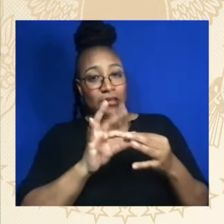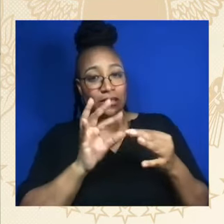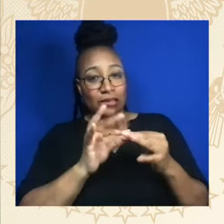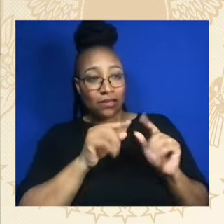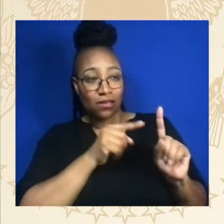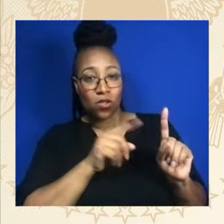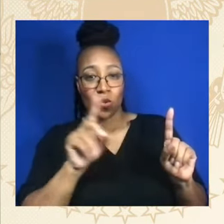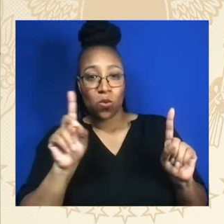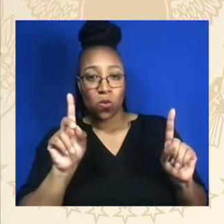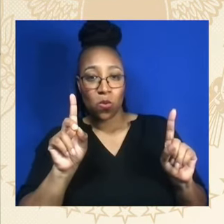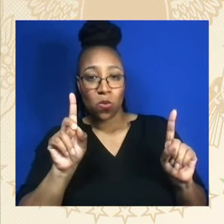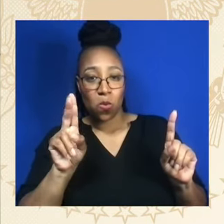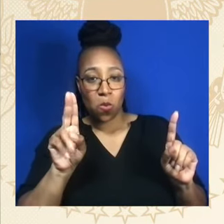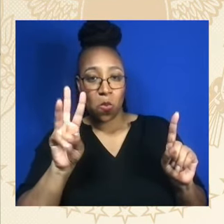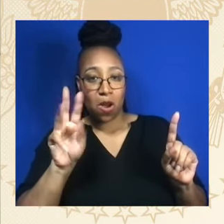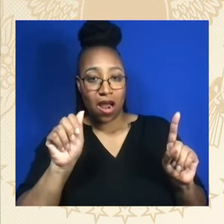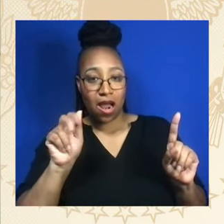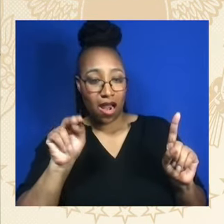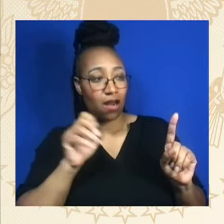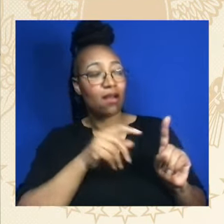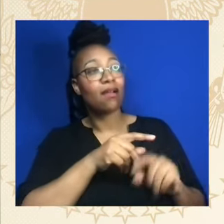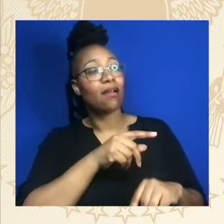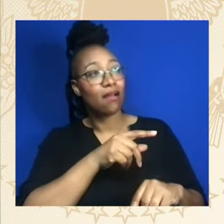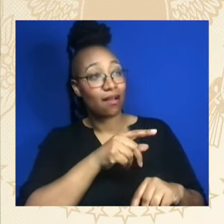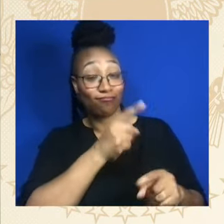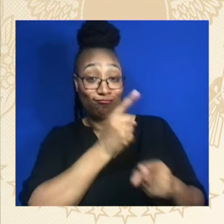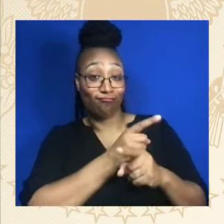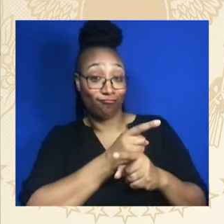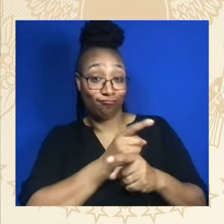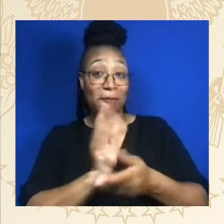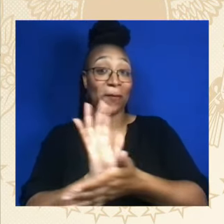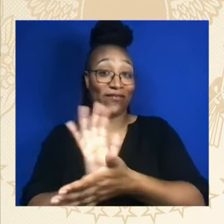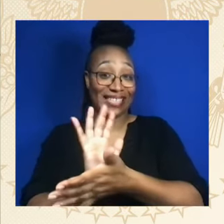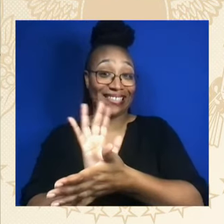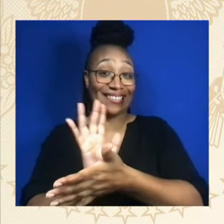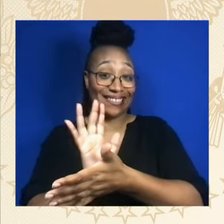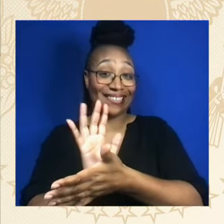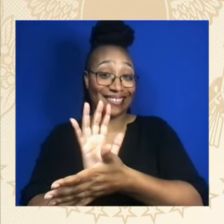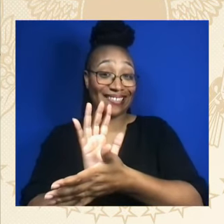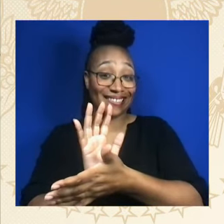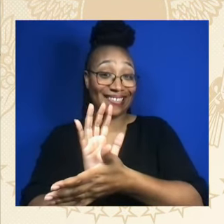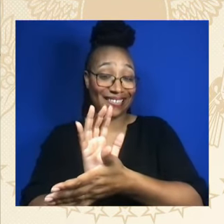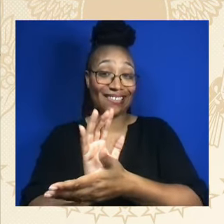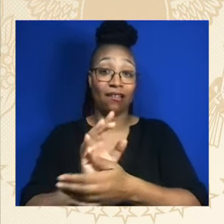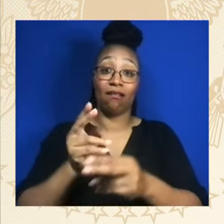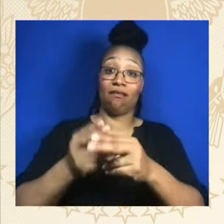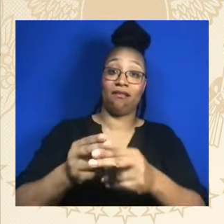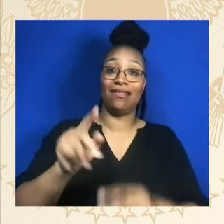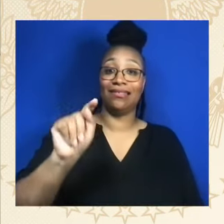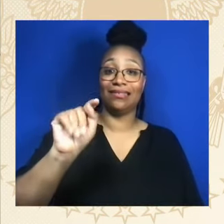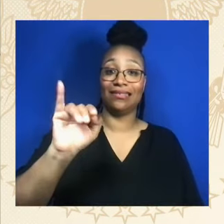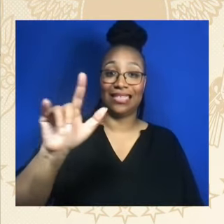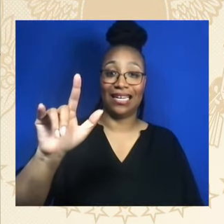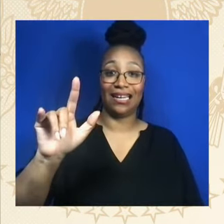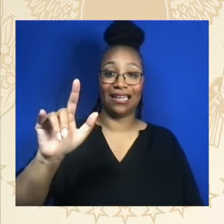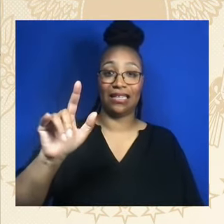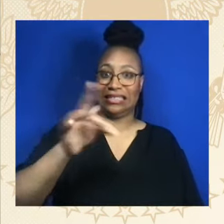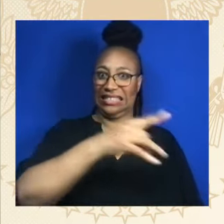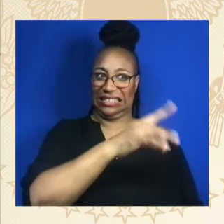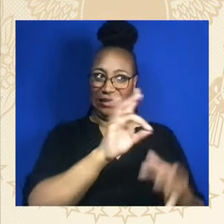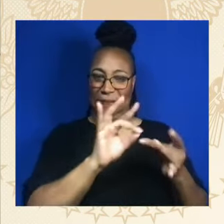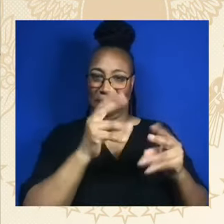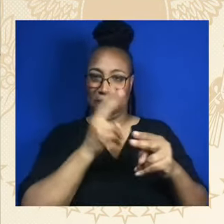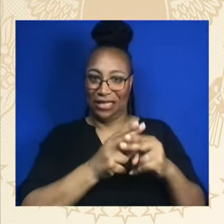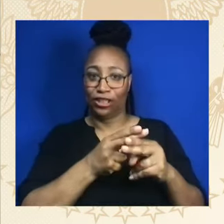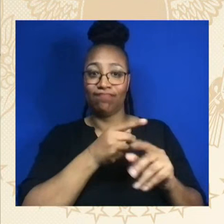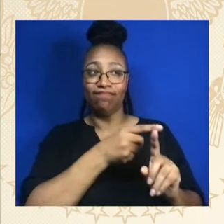important to say from the White House for the entire country to hear, history matters. History matters. And Black